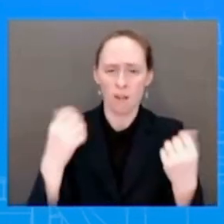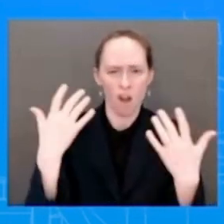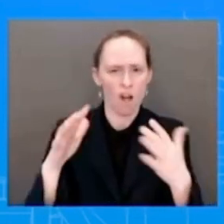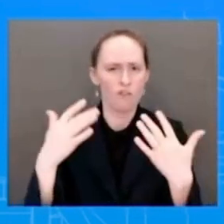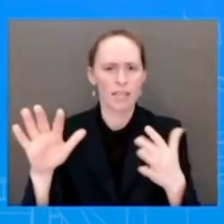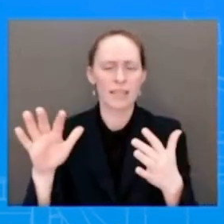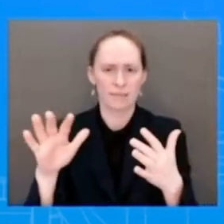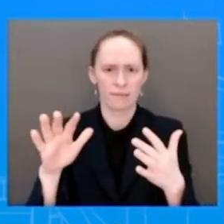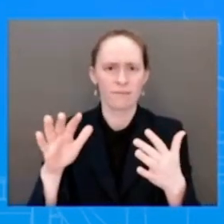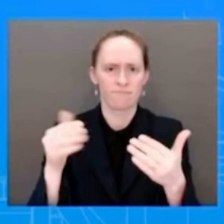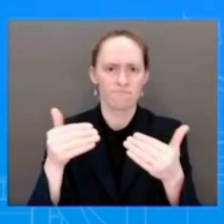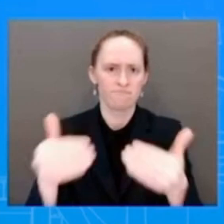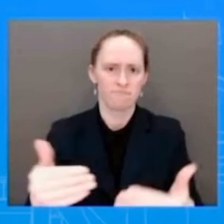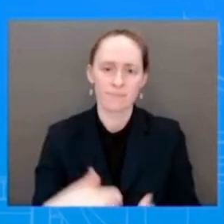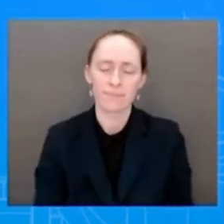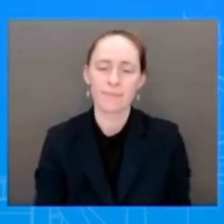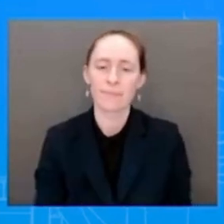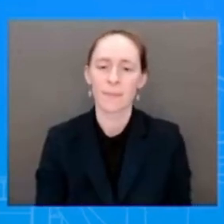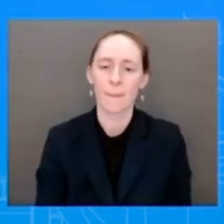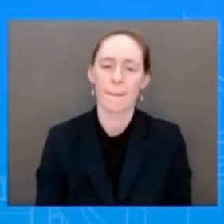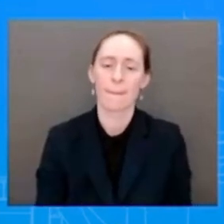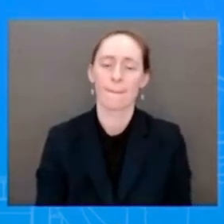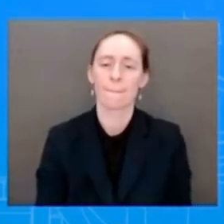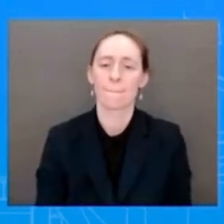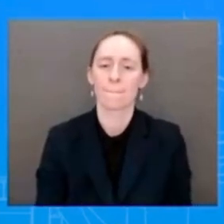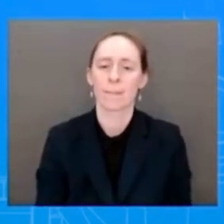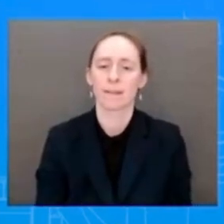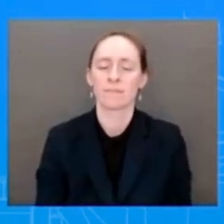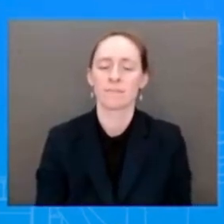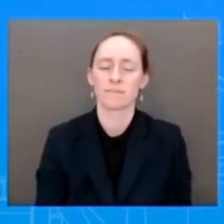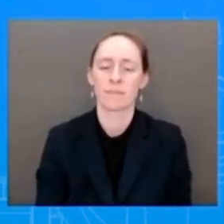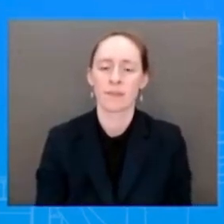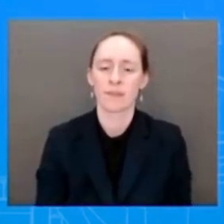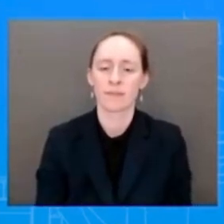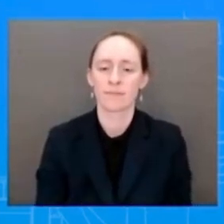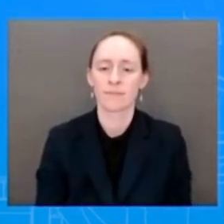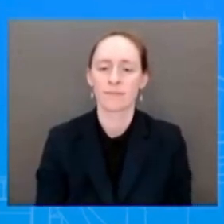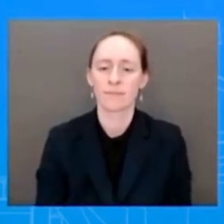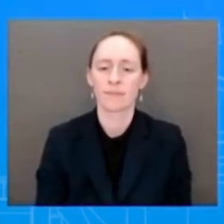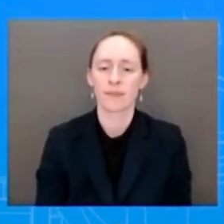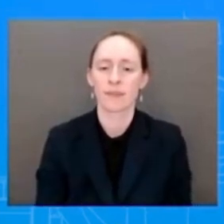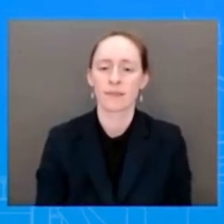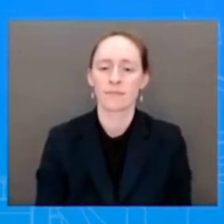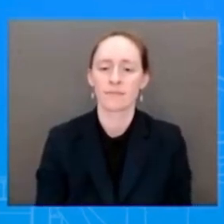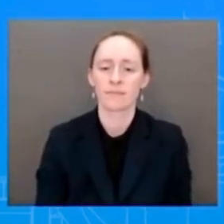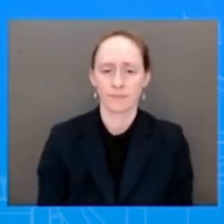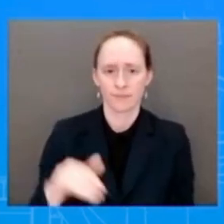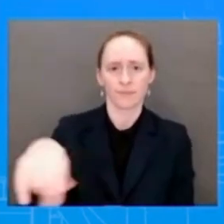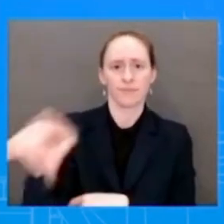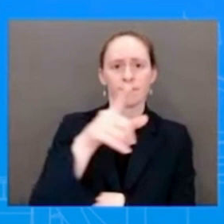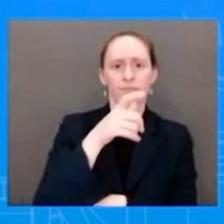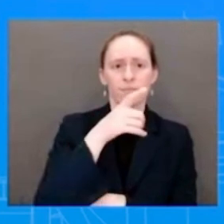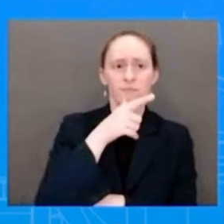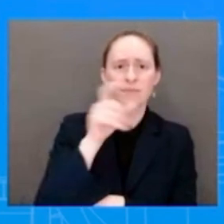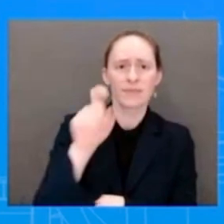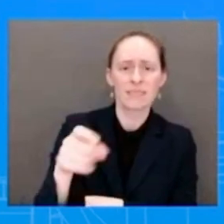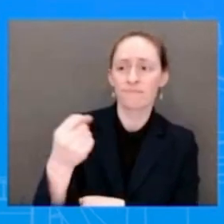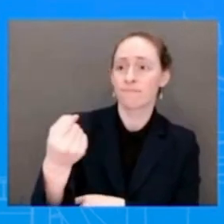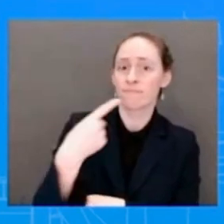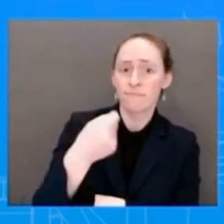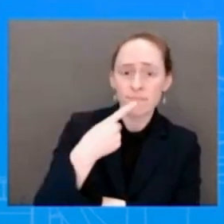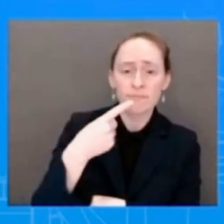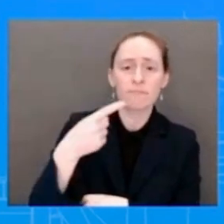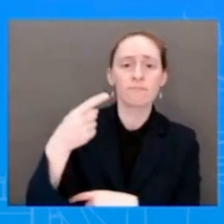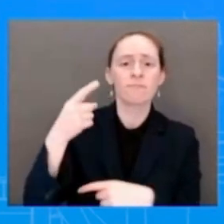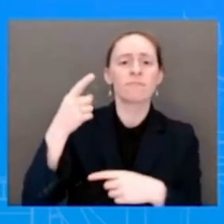to further support safe access to medication abortion. These efforts are extremely critical, and especially critical, in the